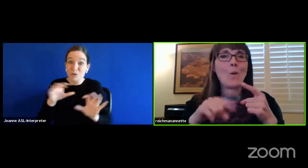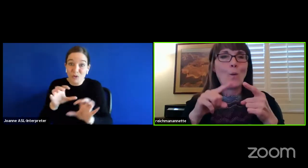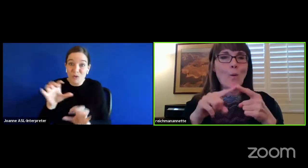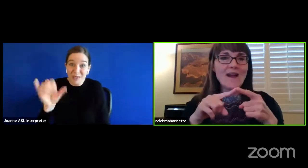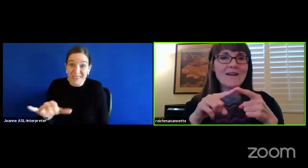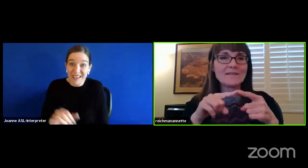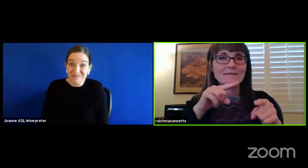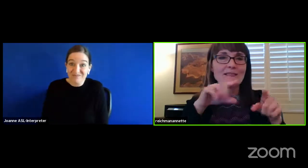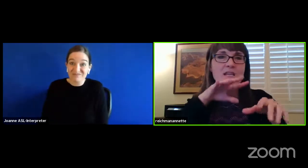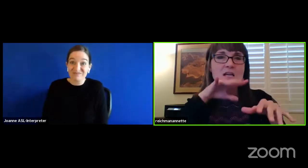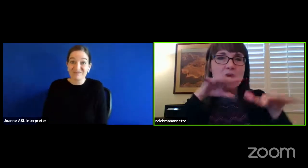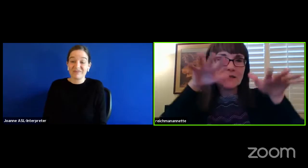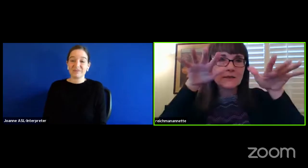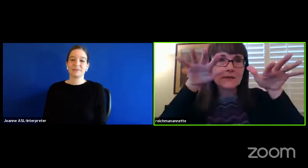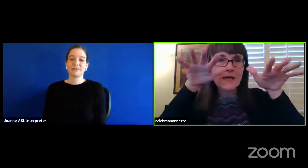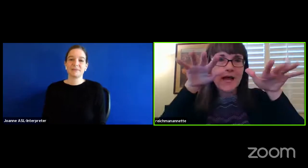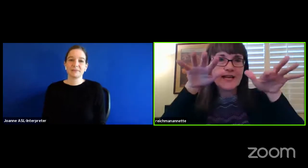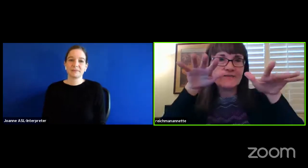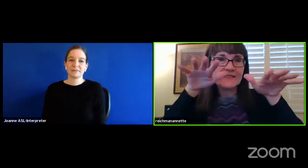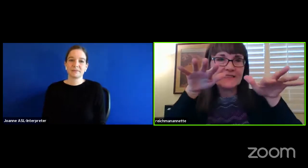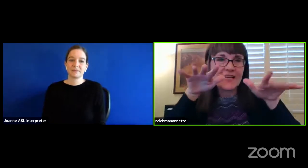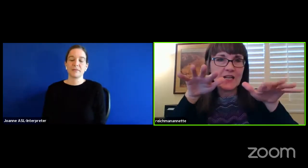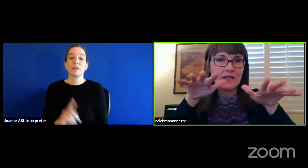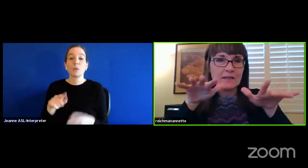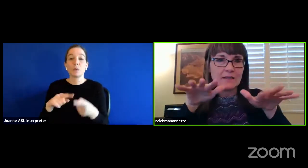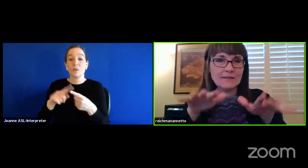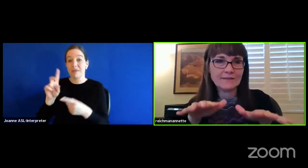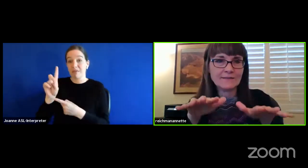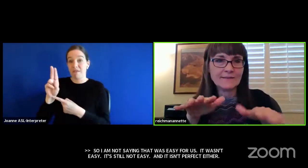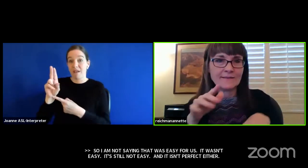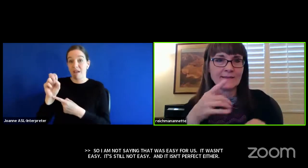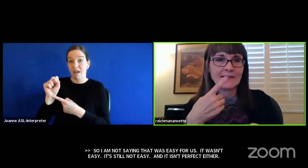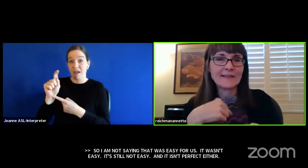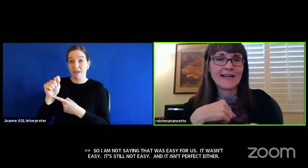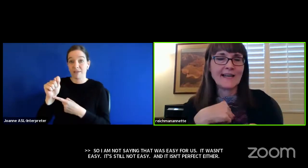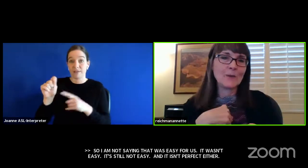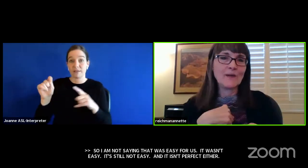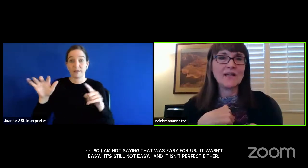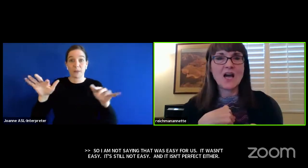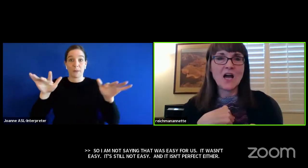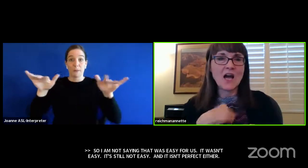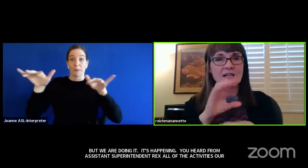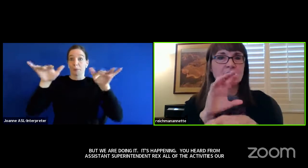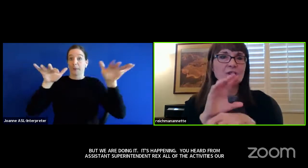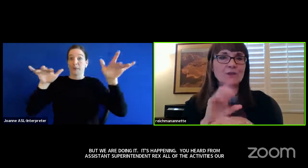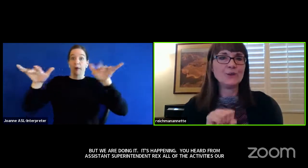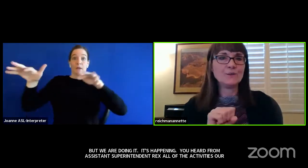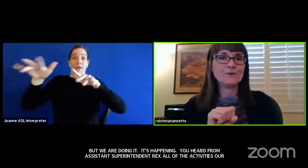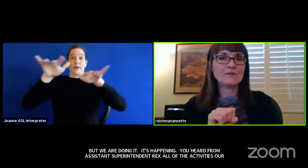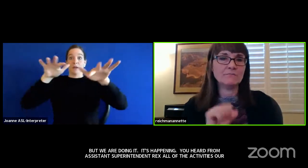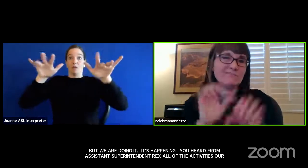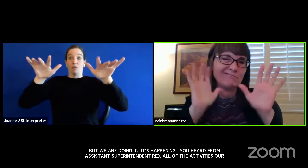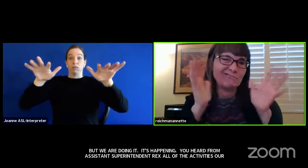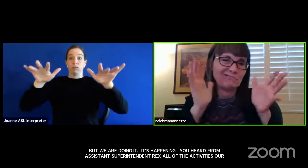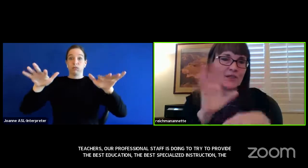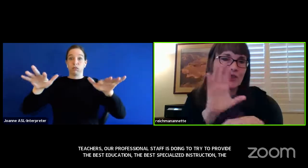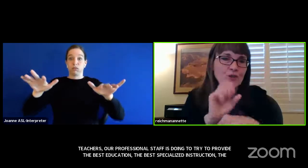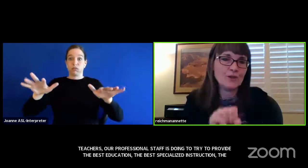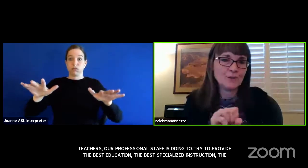When the best kind of settled, and we got used